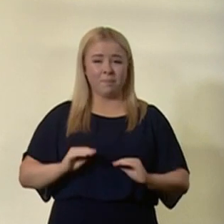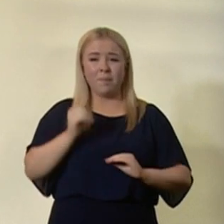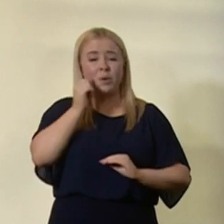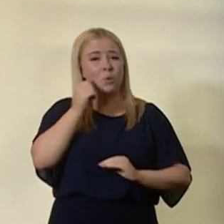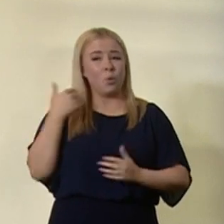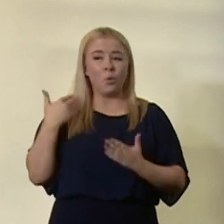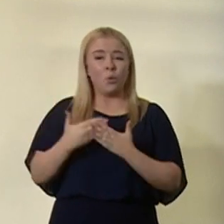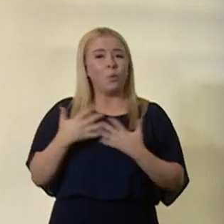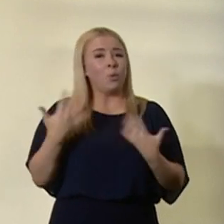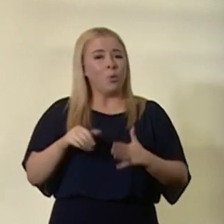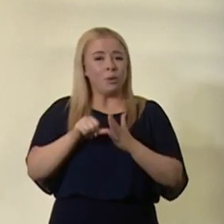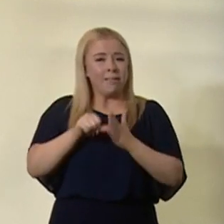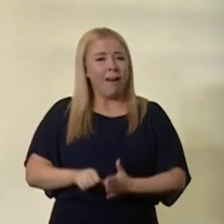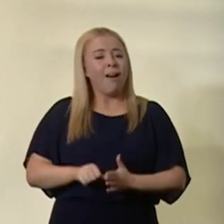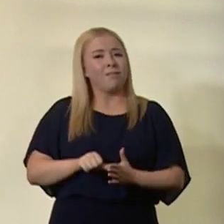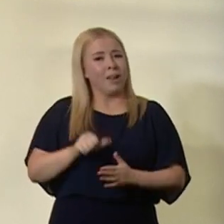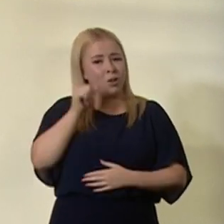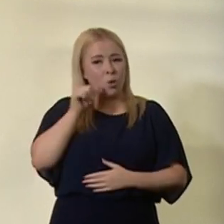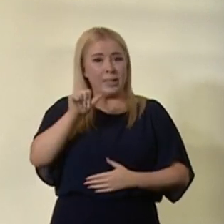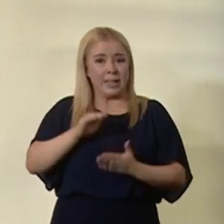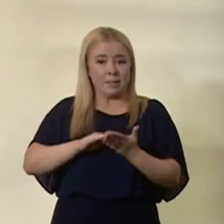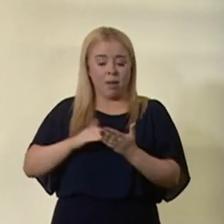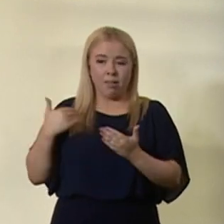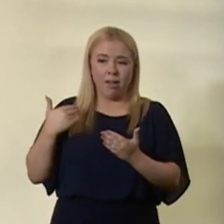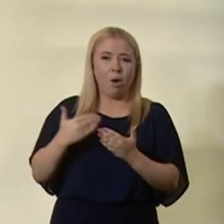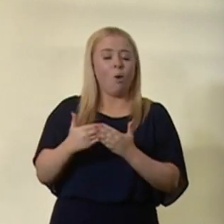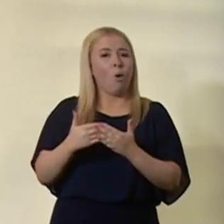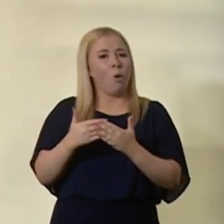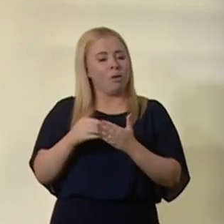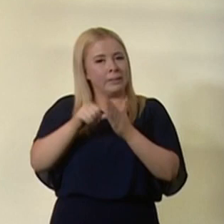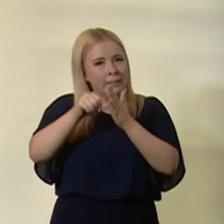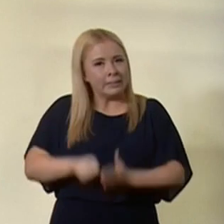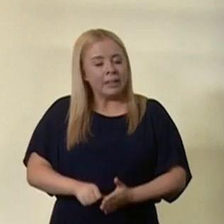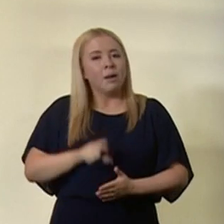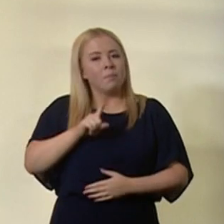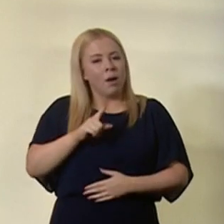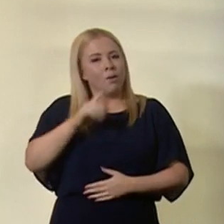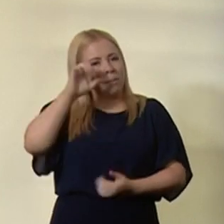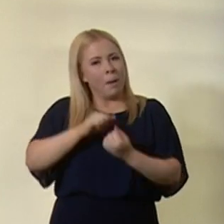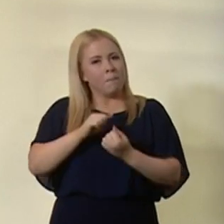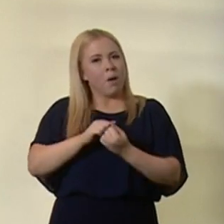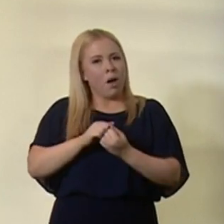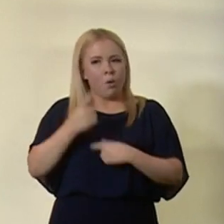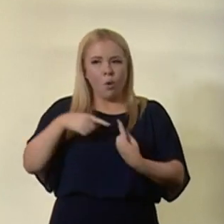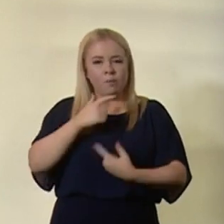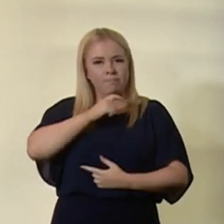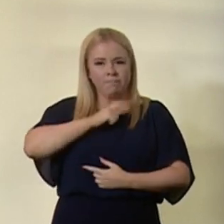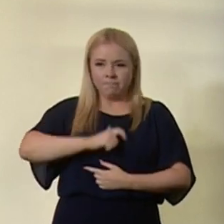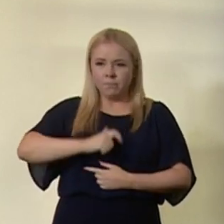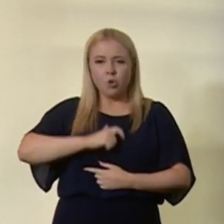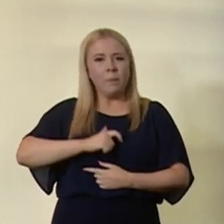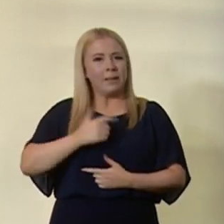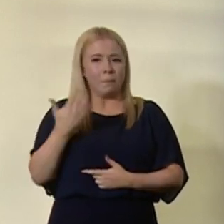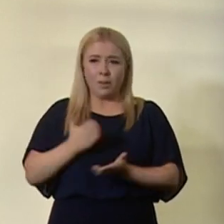tough. And six months on, it only gets tougher. But never forget that humanity has come through even bigger